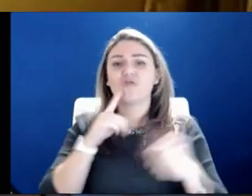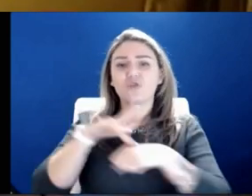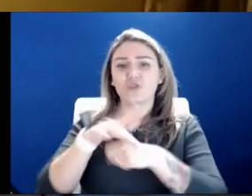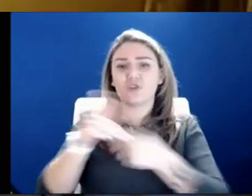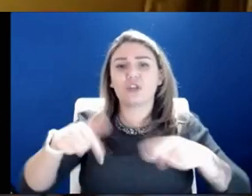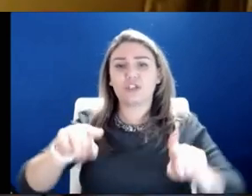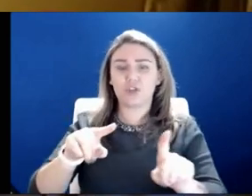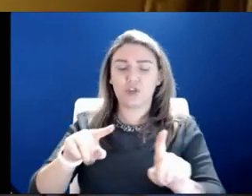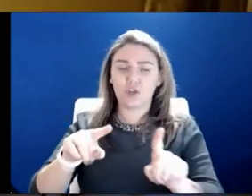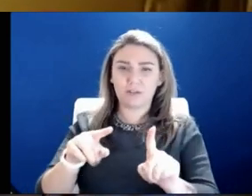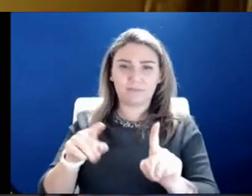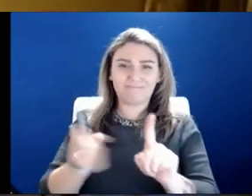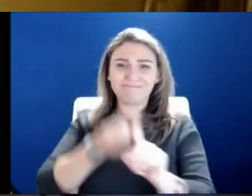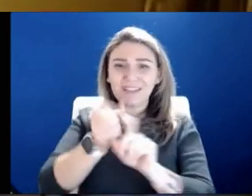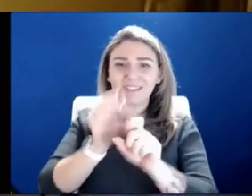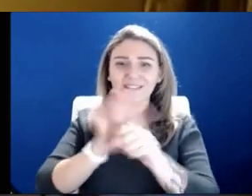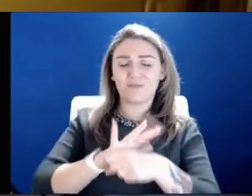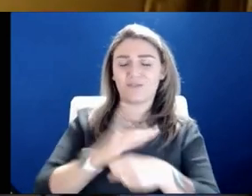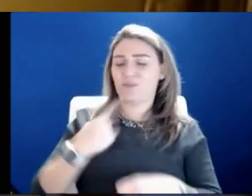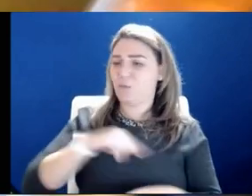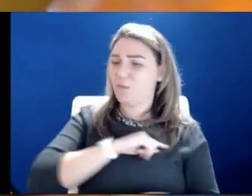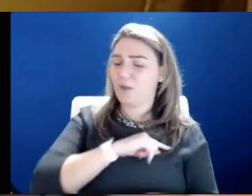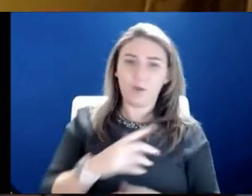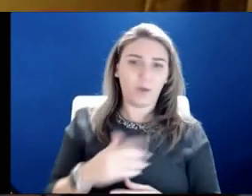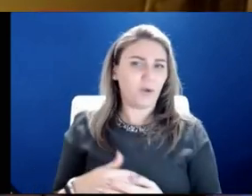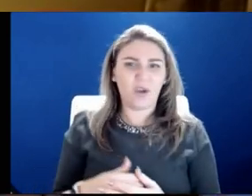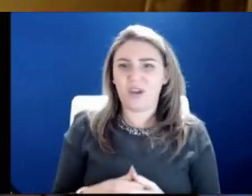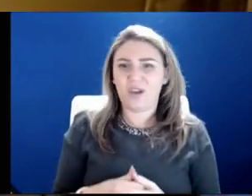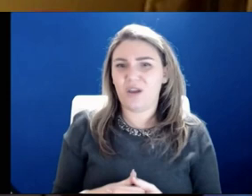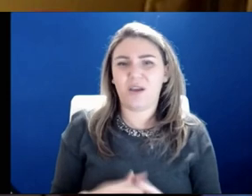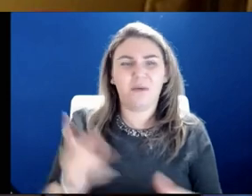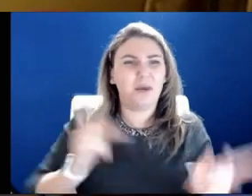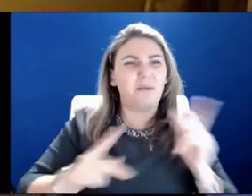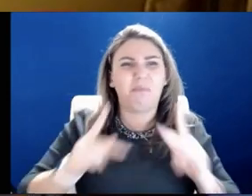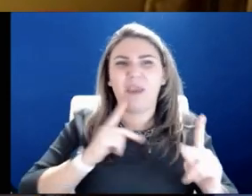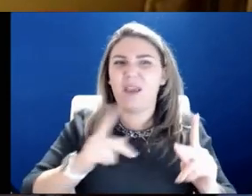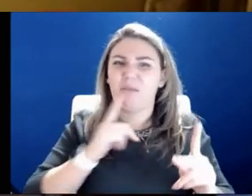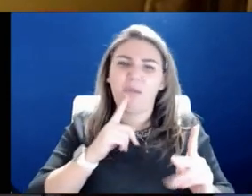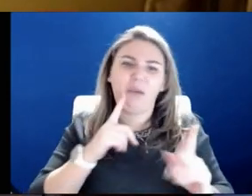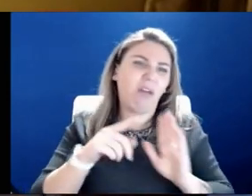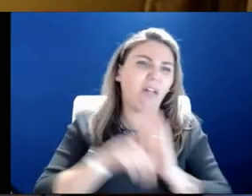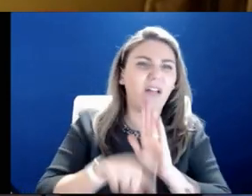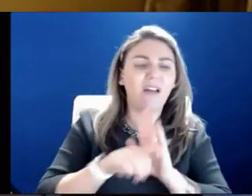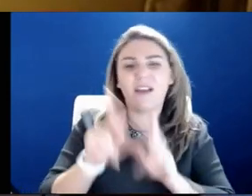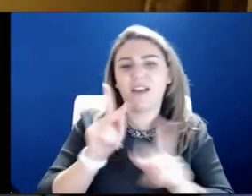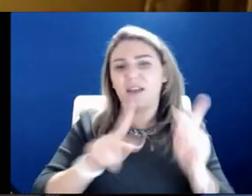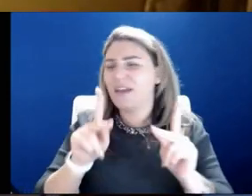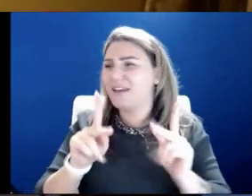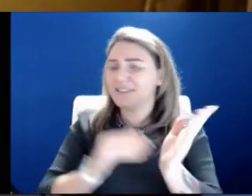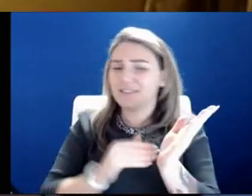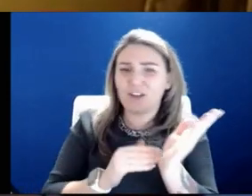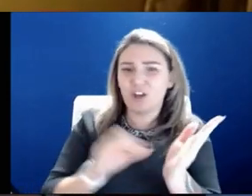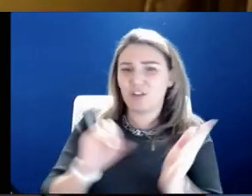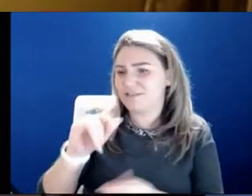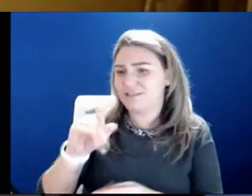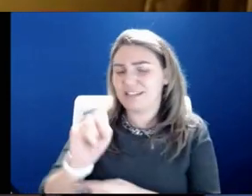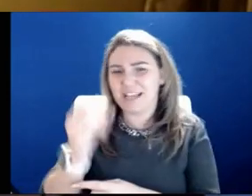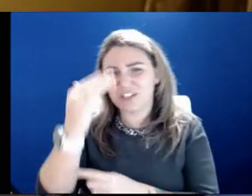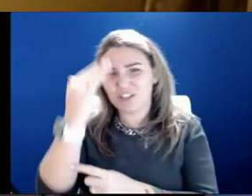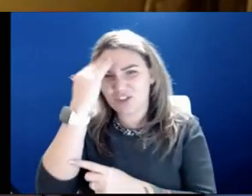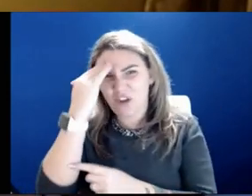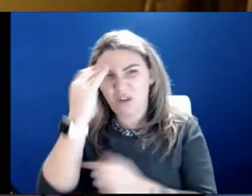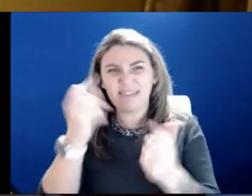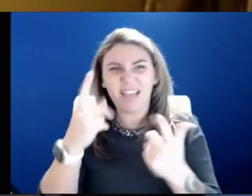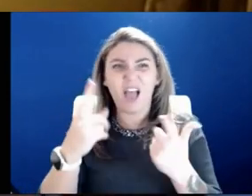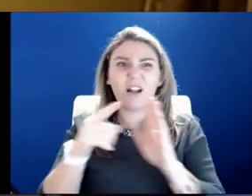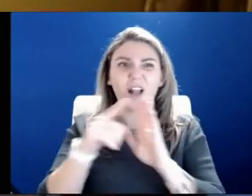when we were getting our teeth kicked in, say, Dr. Stites knows it and others from a lot of negative folks.